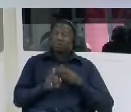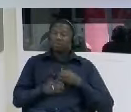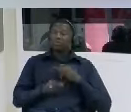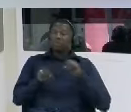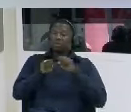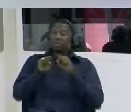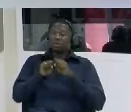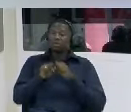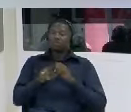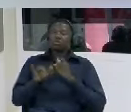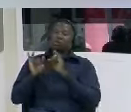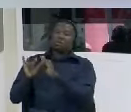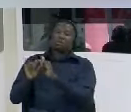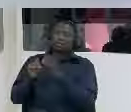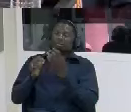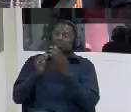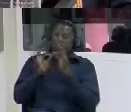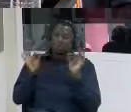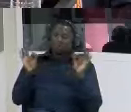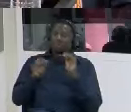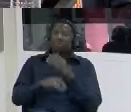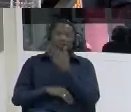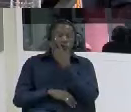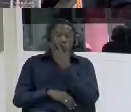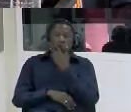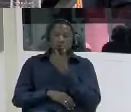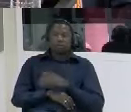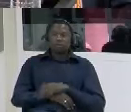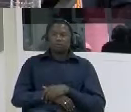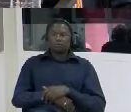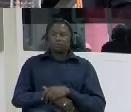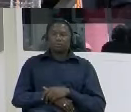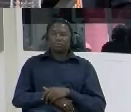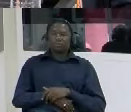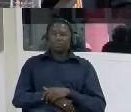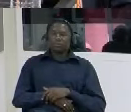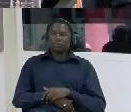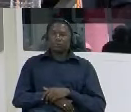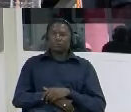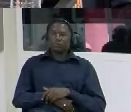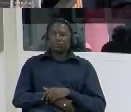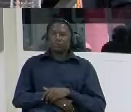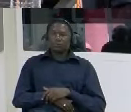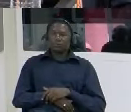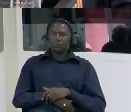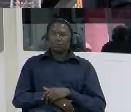did you eventually get um asylum in senegal